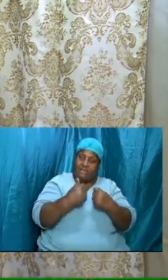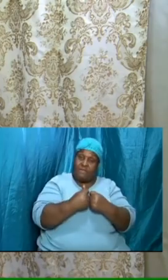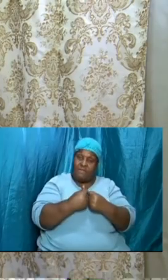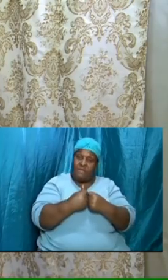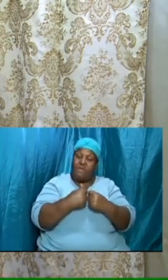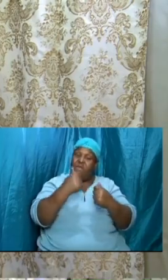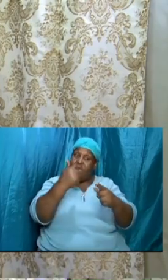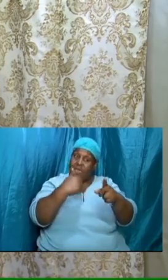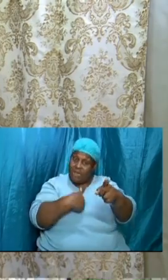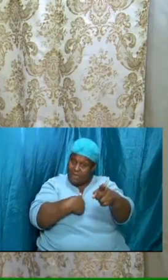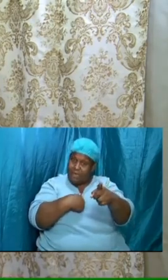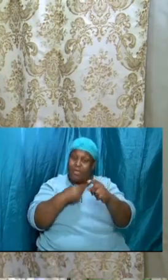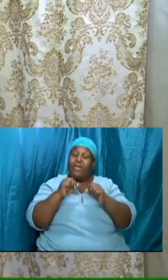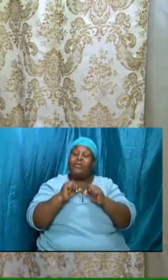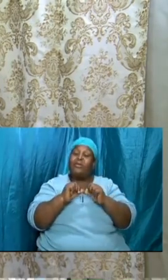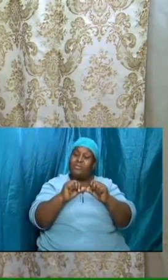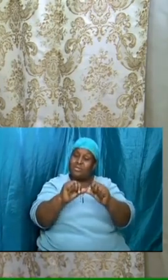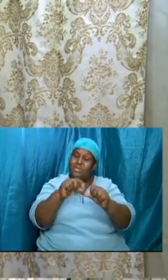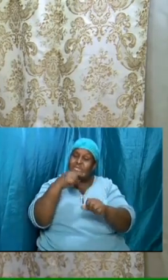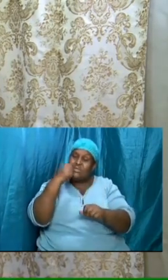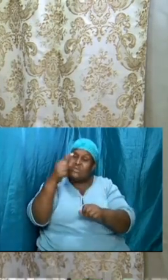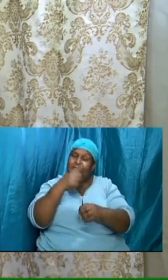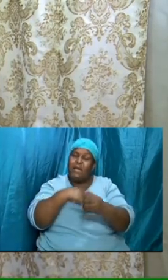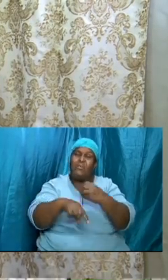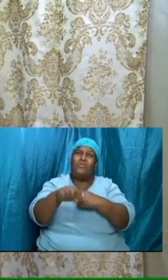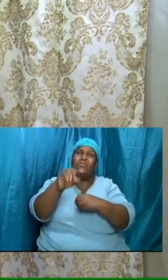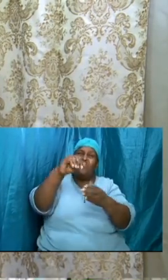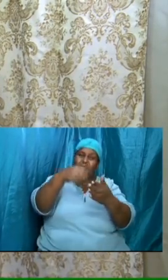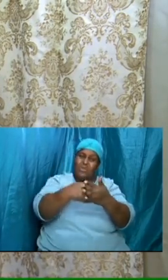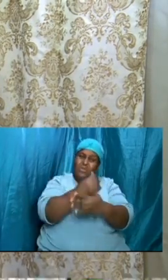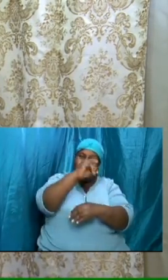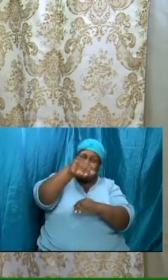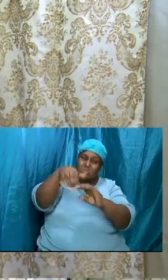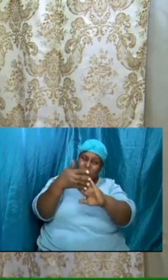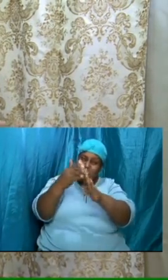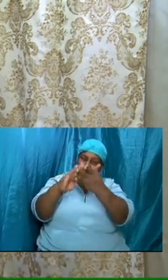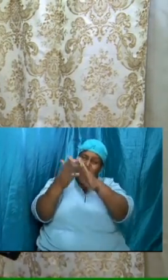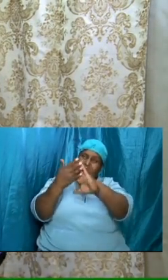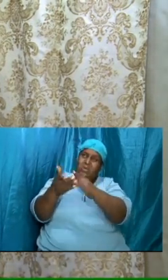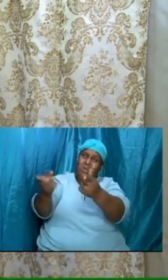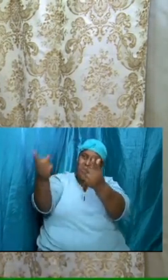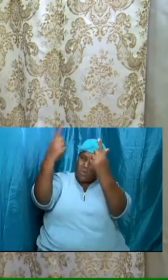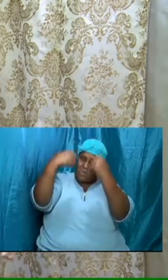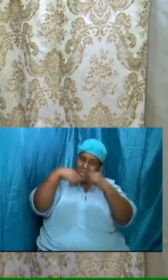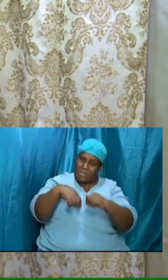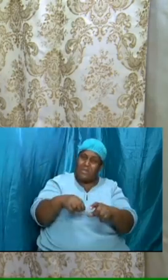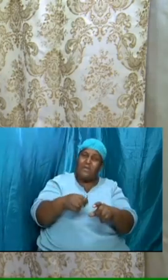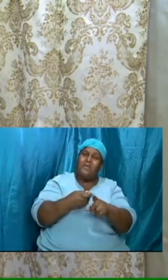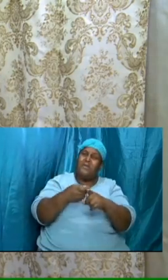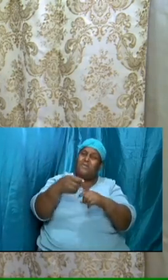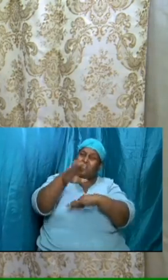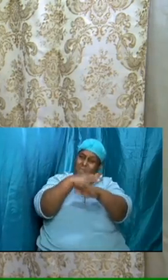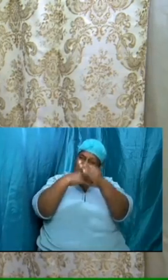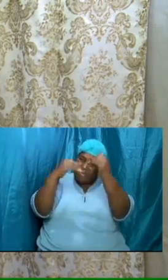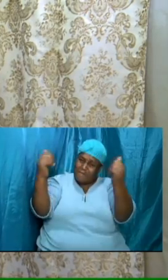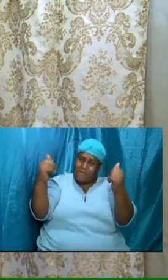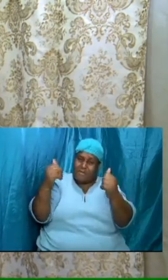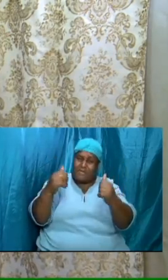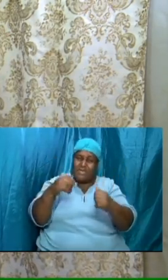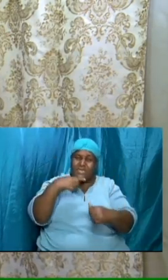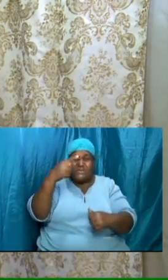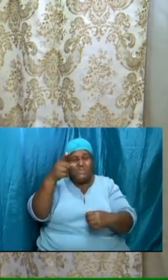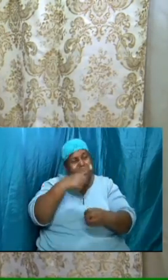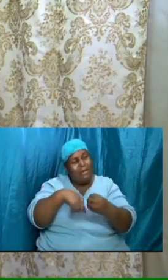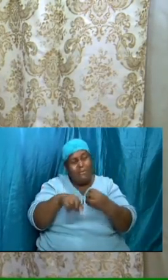new jerusalem coming down from heaven we can talk about so much that relates to end time